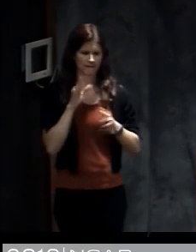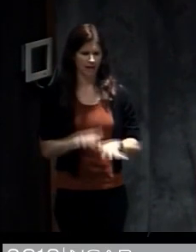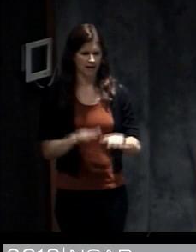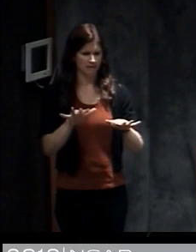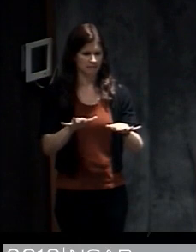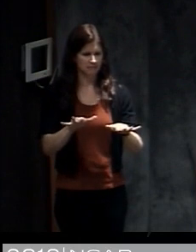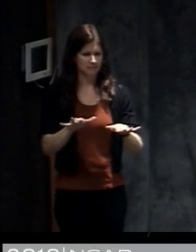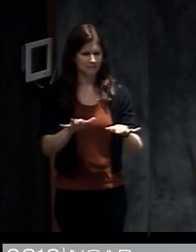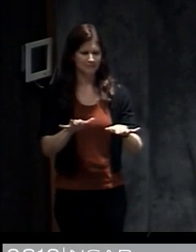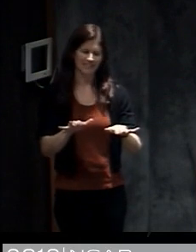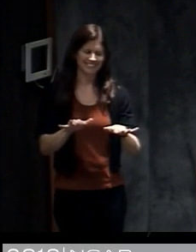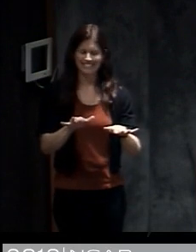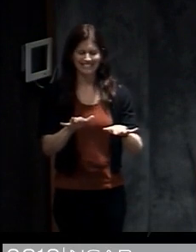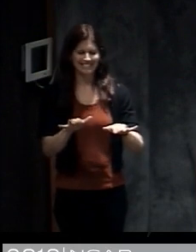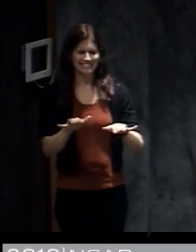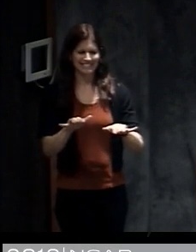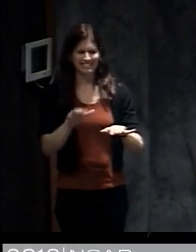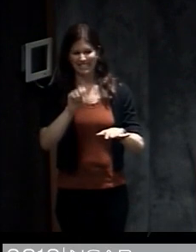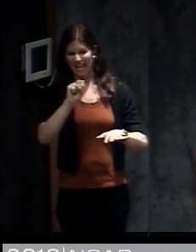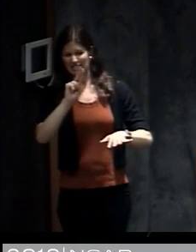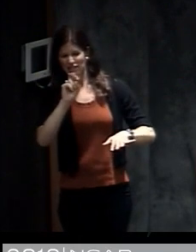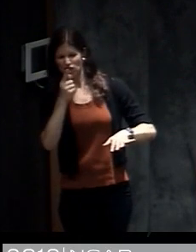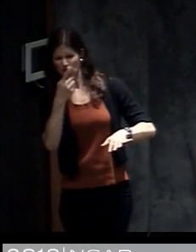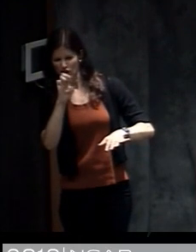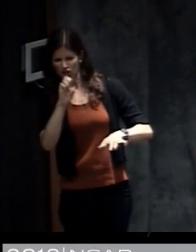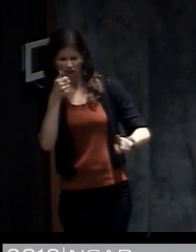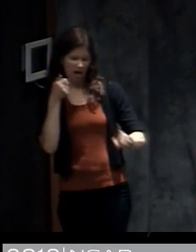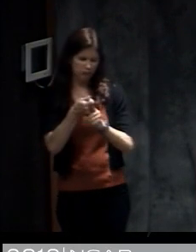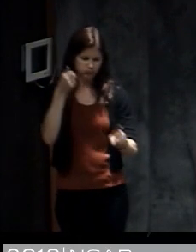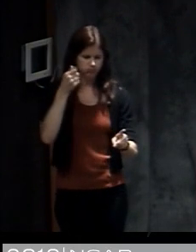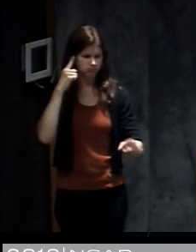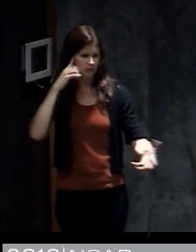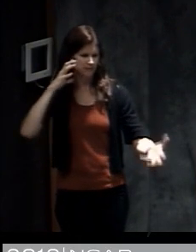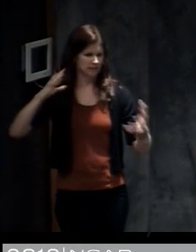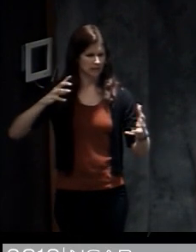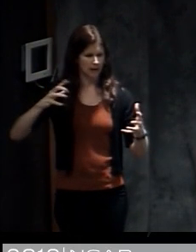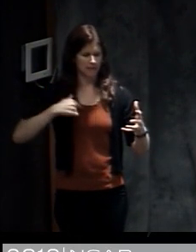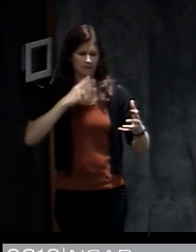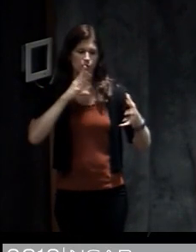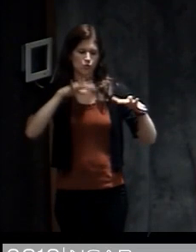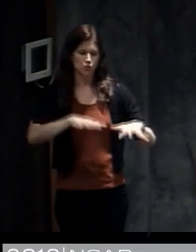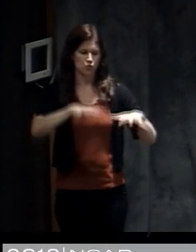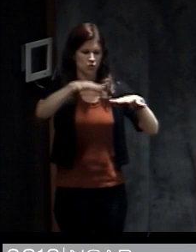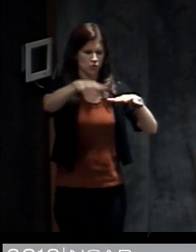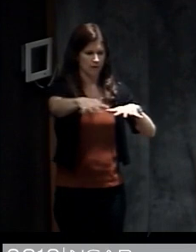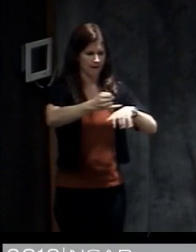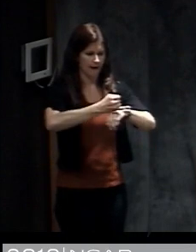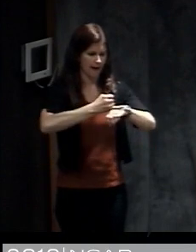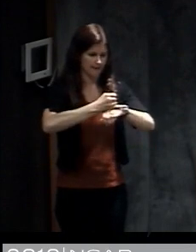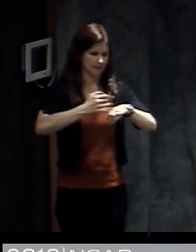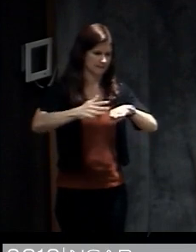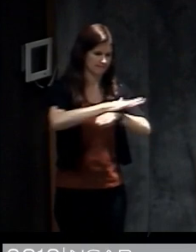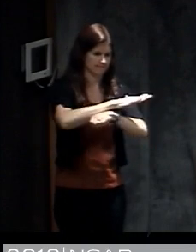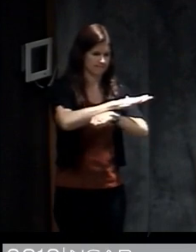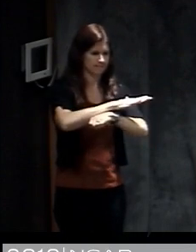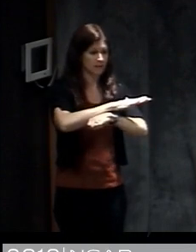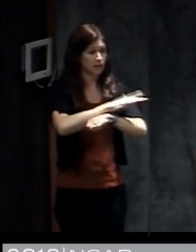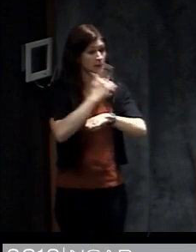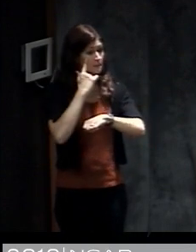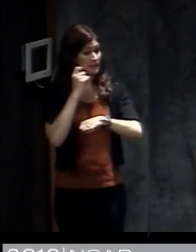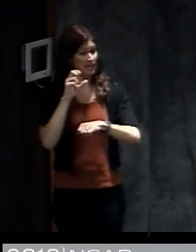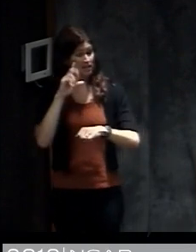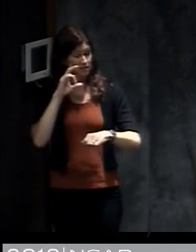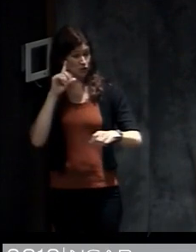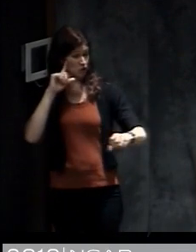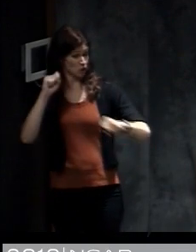know that this kind of storm surge could flood most of the island. And then another big issue was that because storm surge is difficult